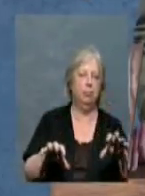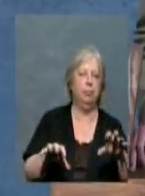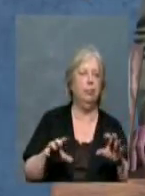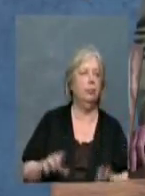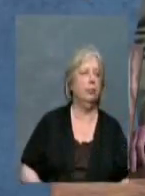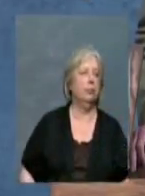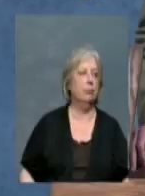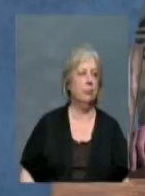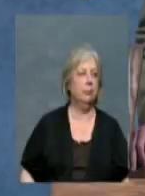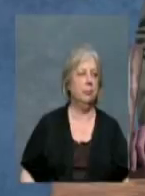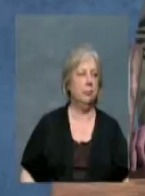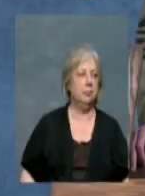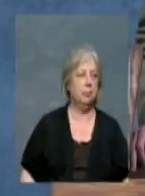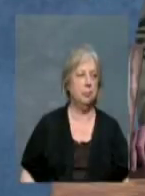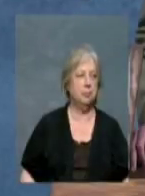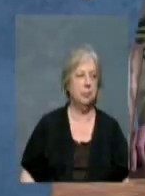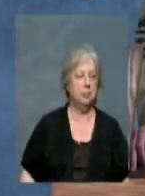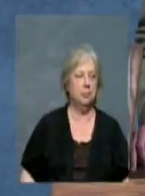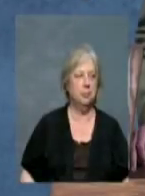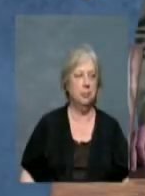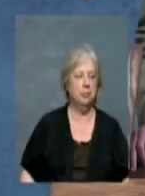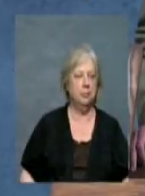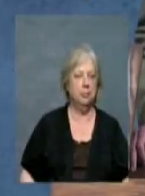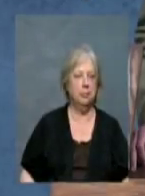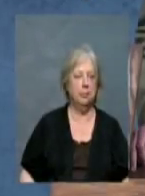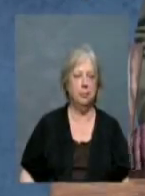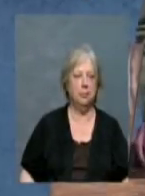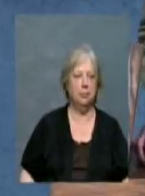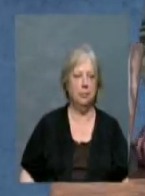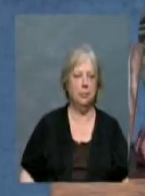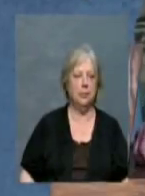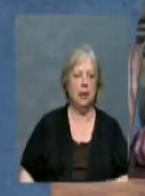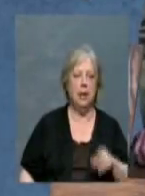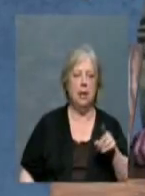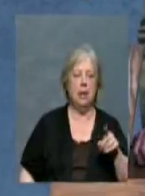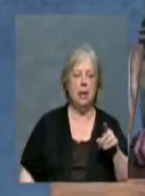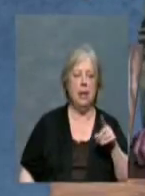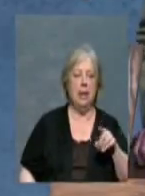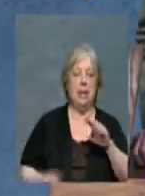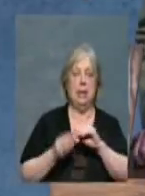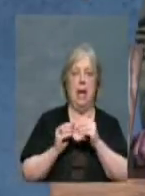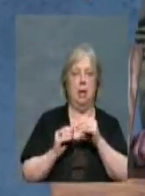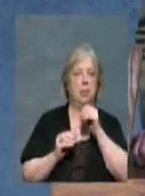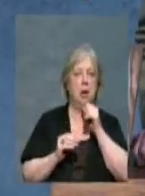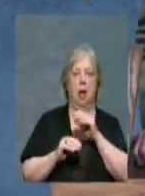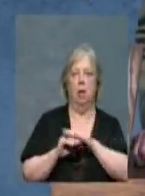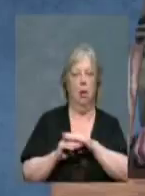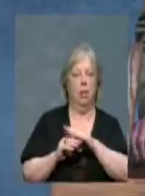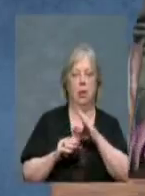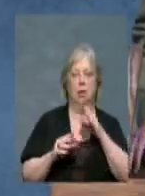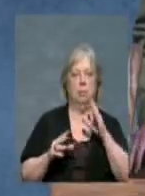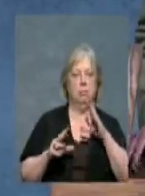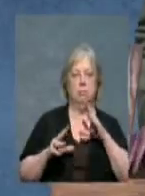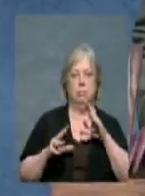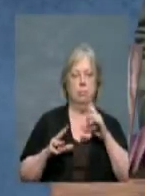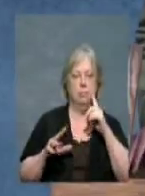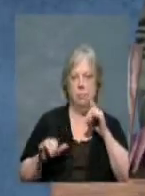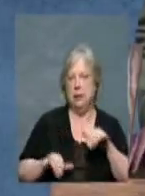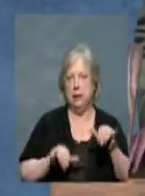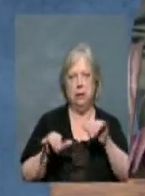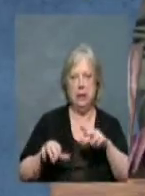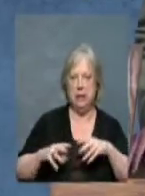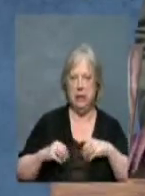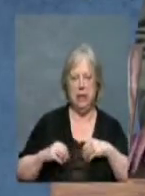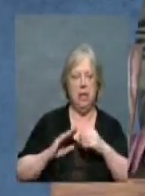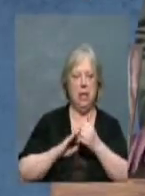was not on the consent agenda. There was some opposition at the